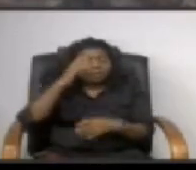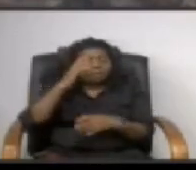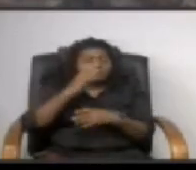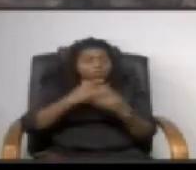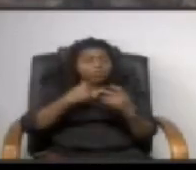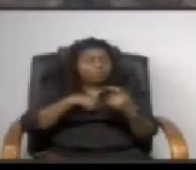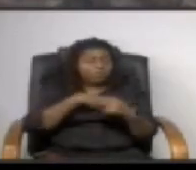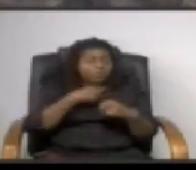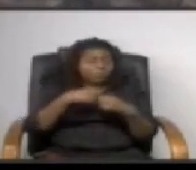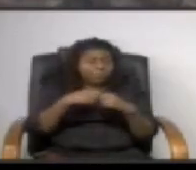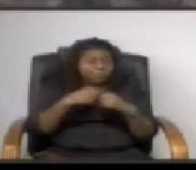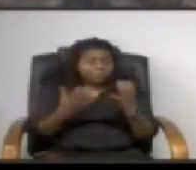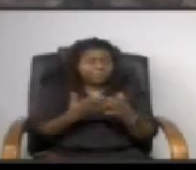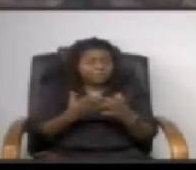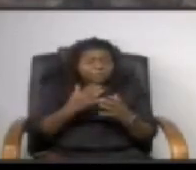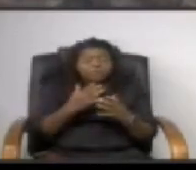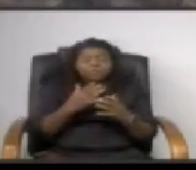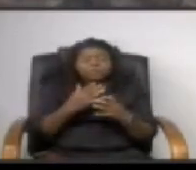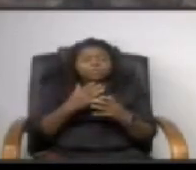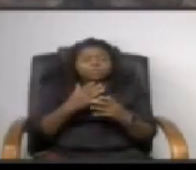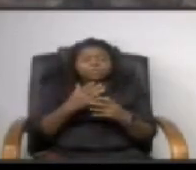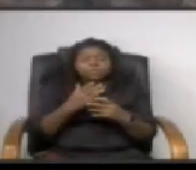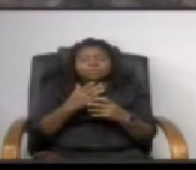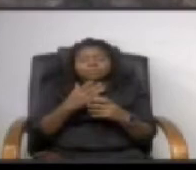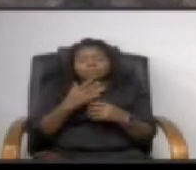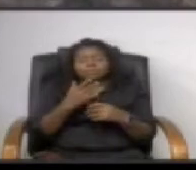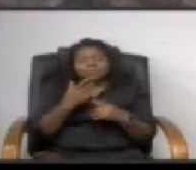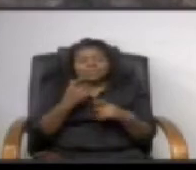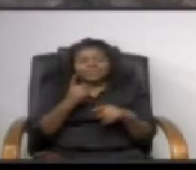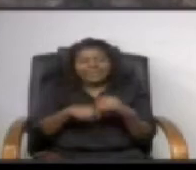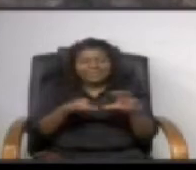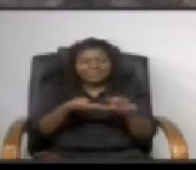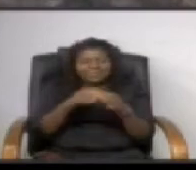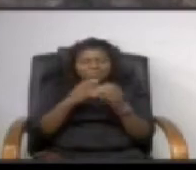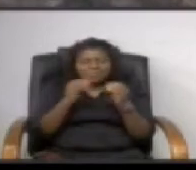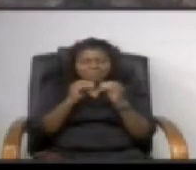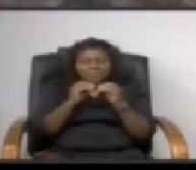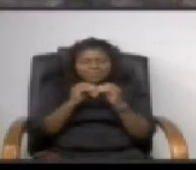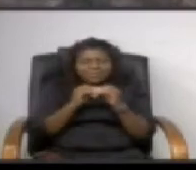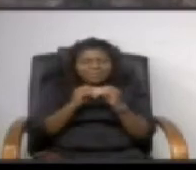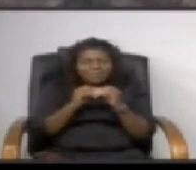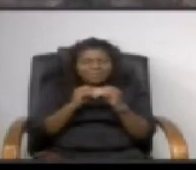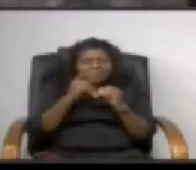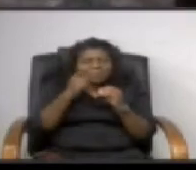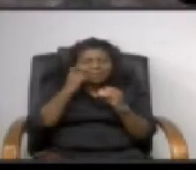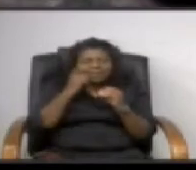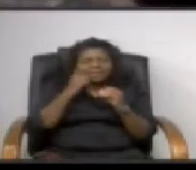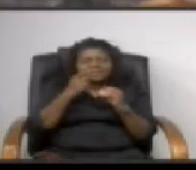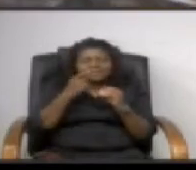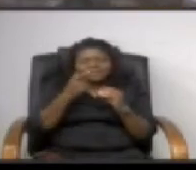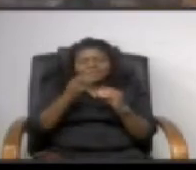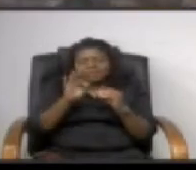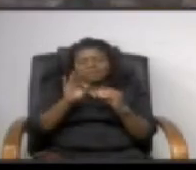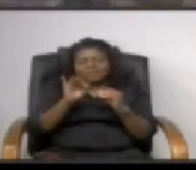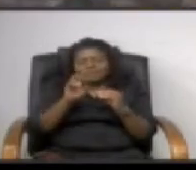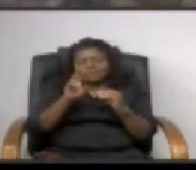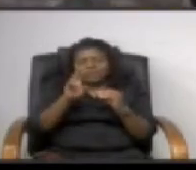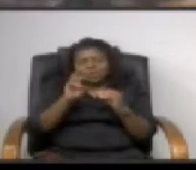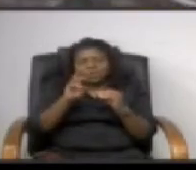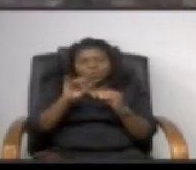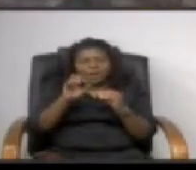and you really can't in your well if you're in a gh i it is hard to get cell phone reception because there's all this metal